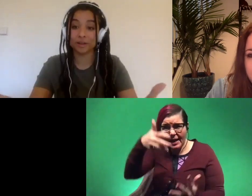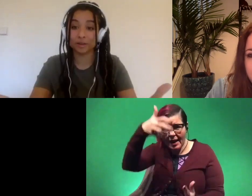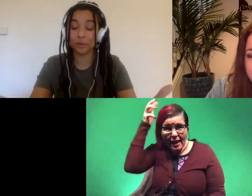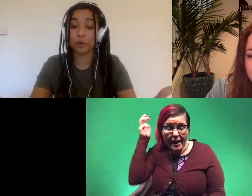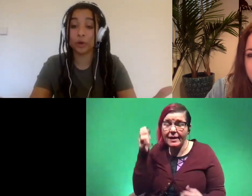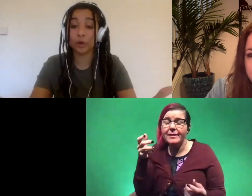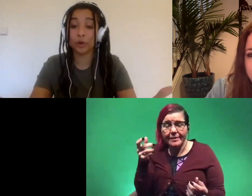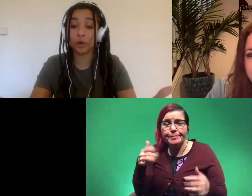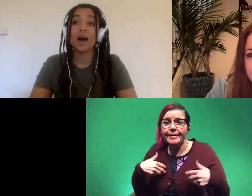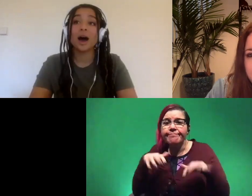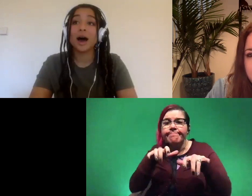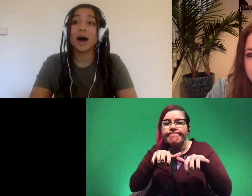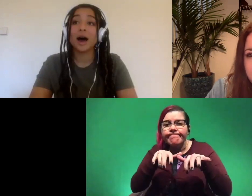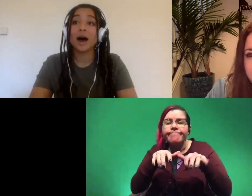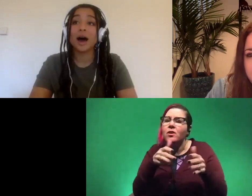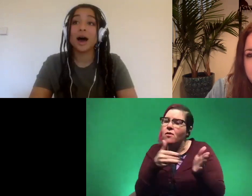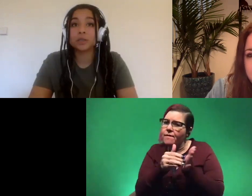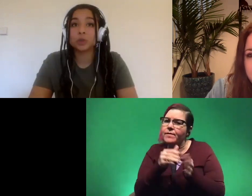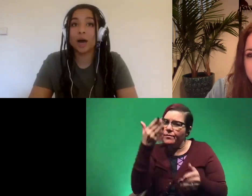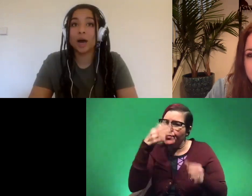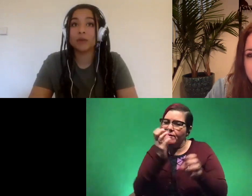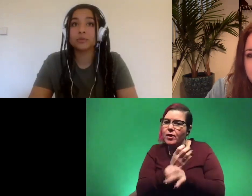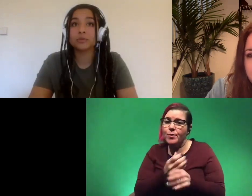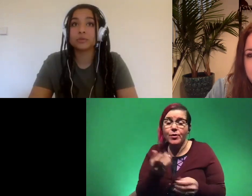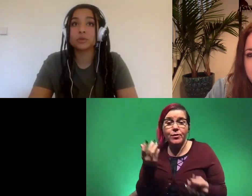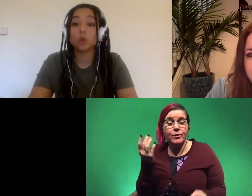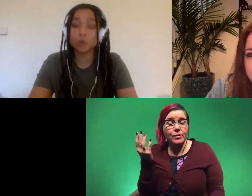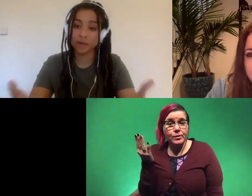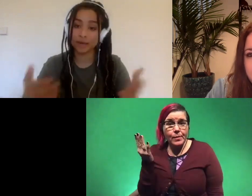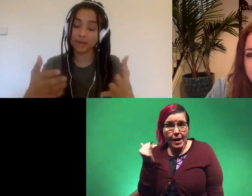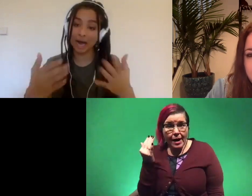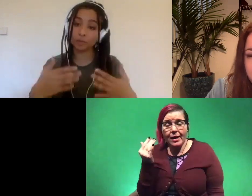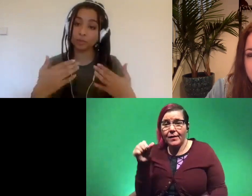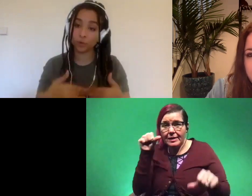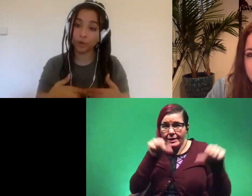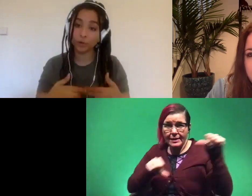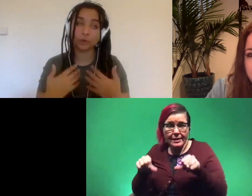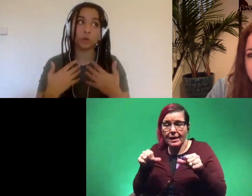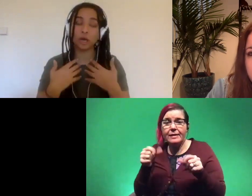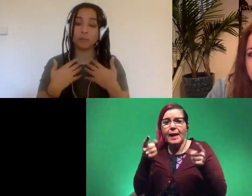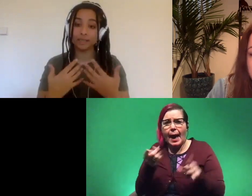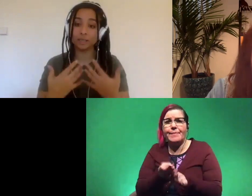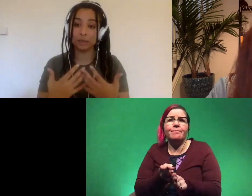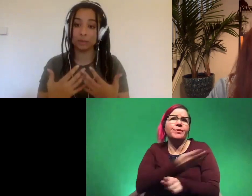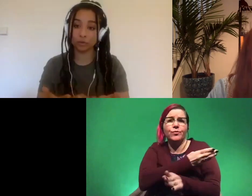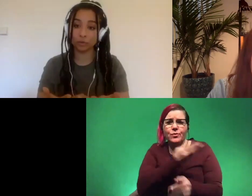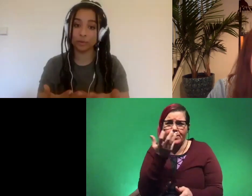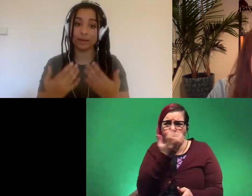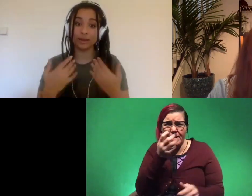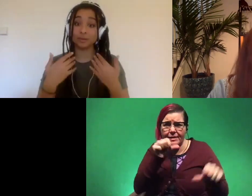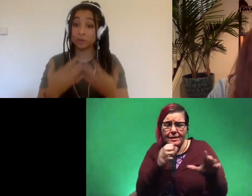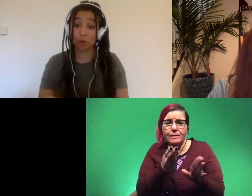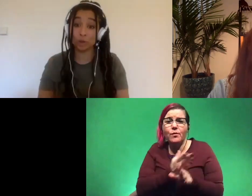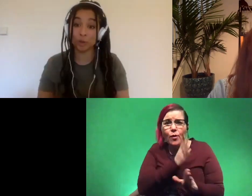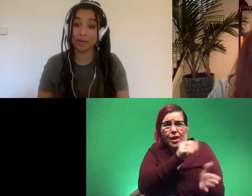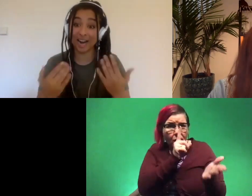end up in front of the computer a lot and that's what happens because you have so much science that happened before you there were so many amazing people before me that